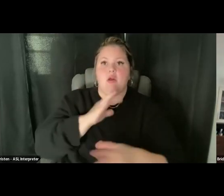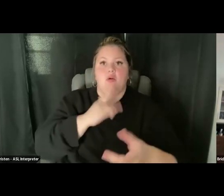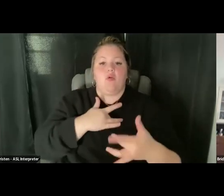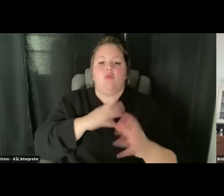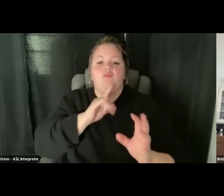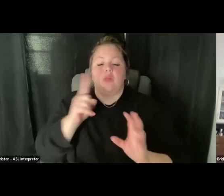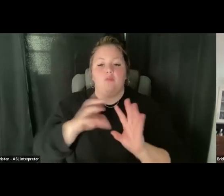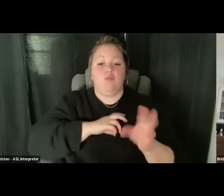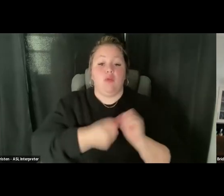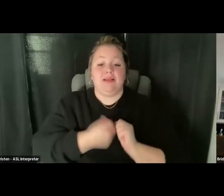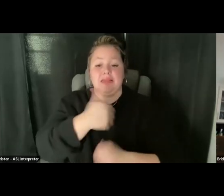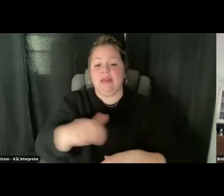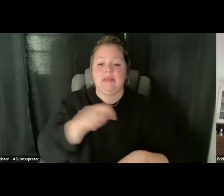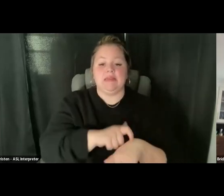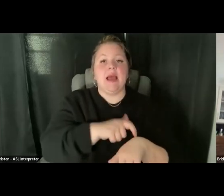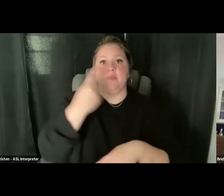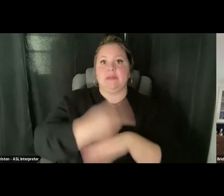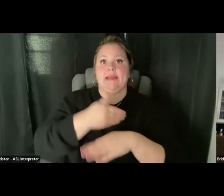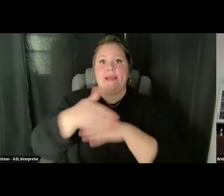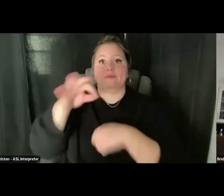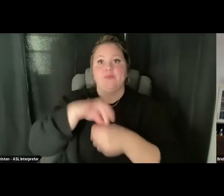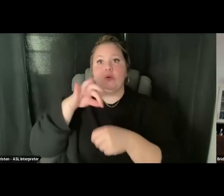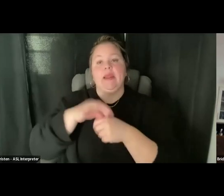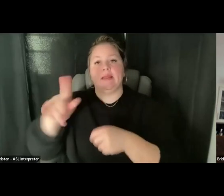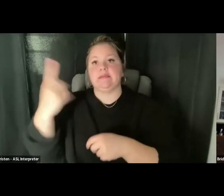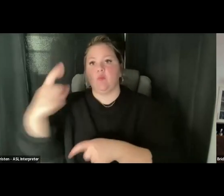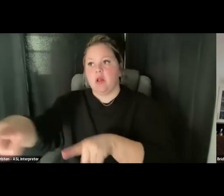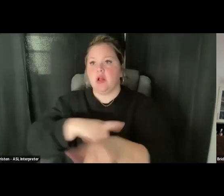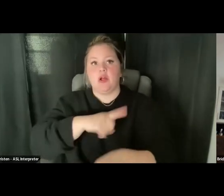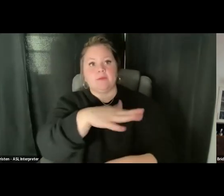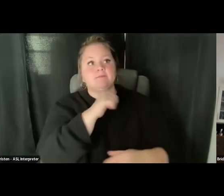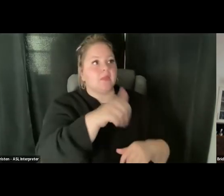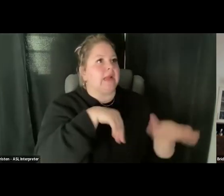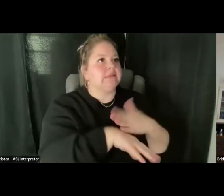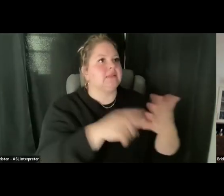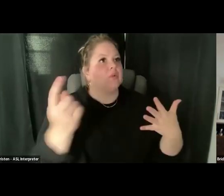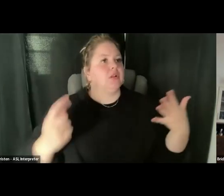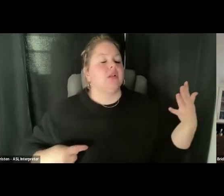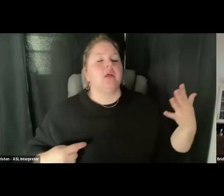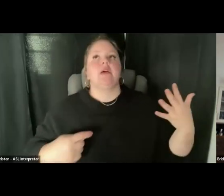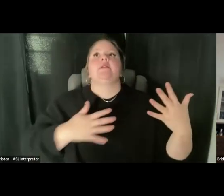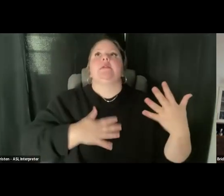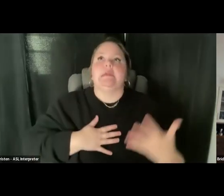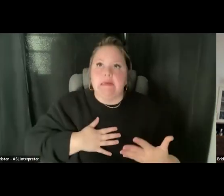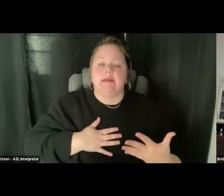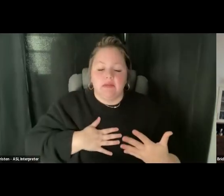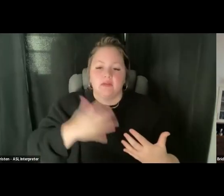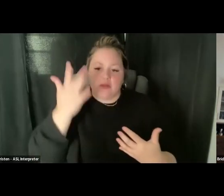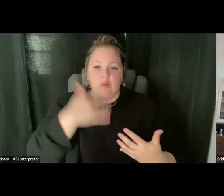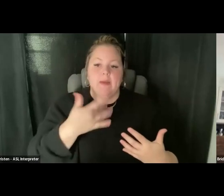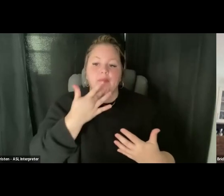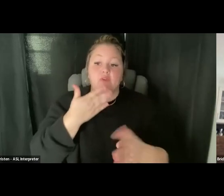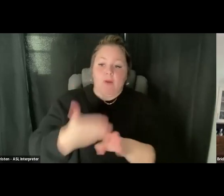ensure it didn't happen. But we do a tremendous amount of work actually this morning I have three